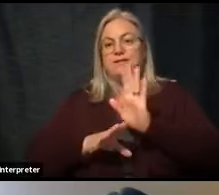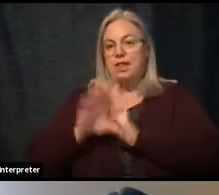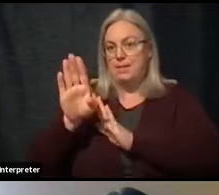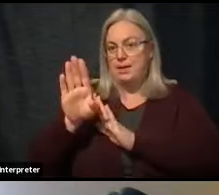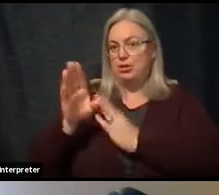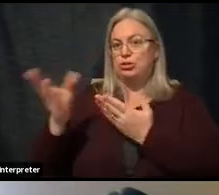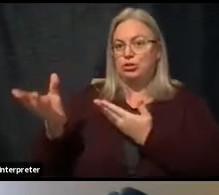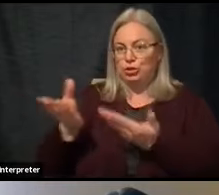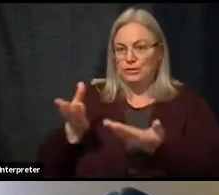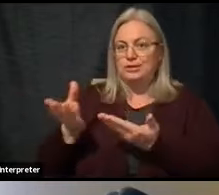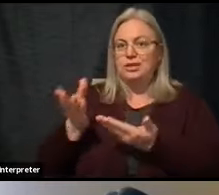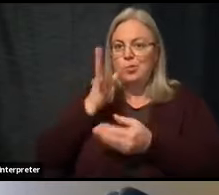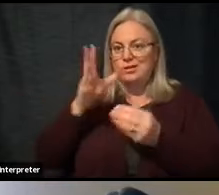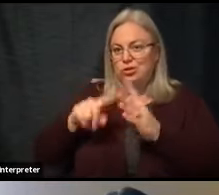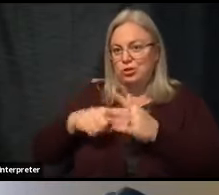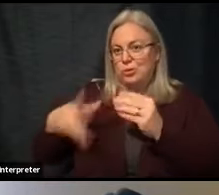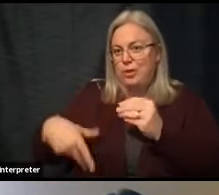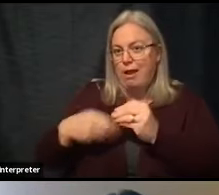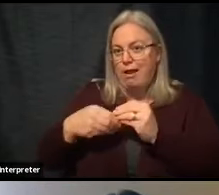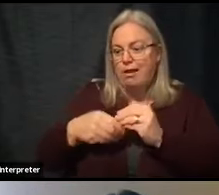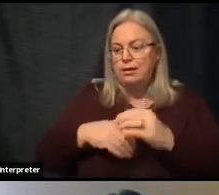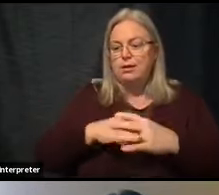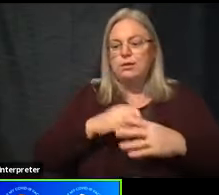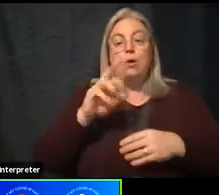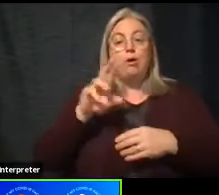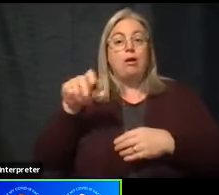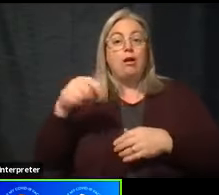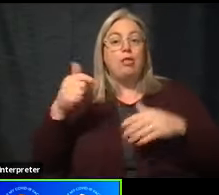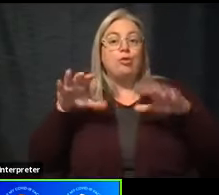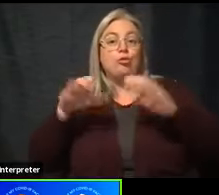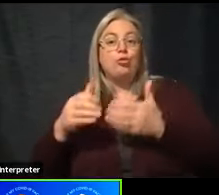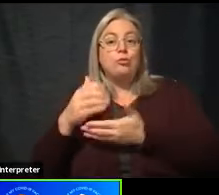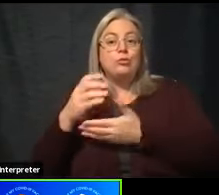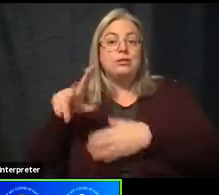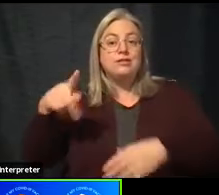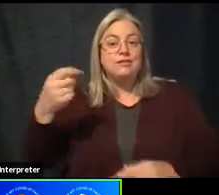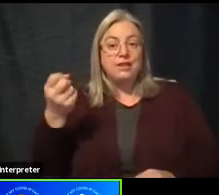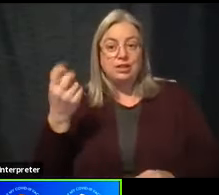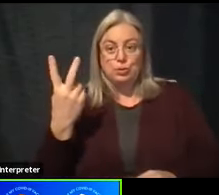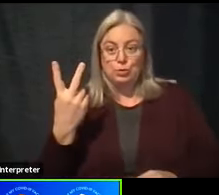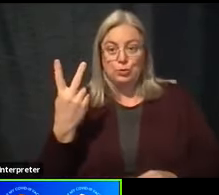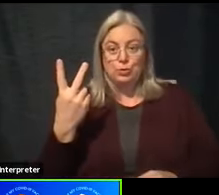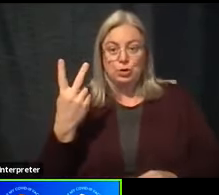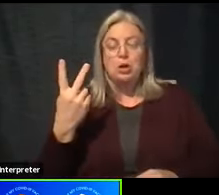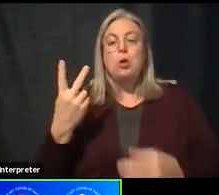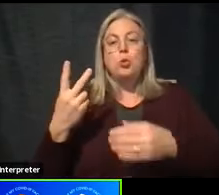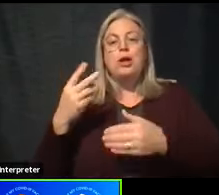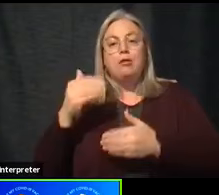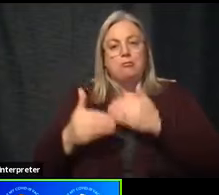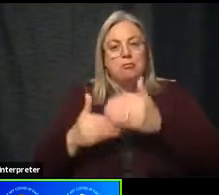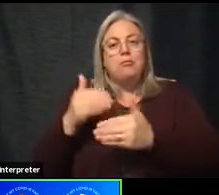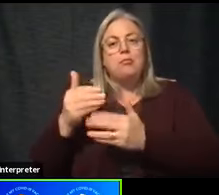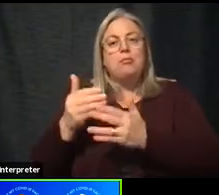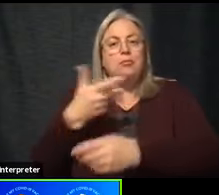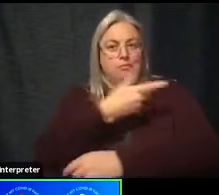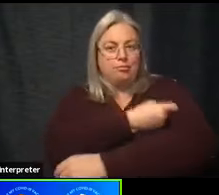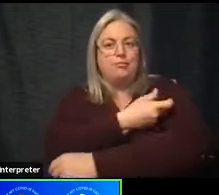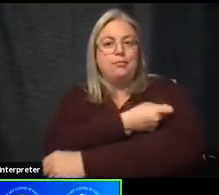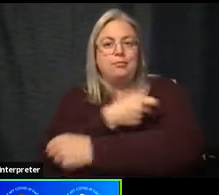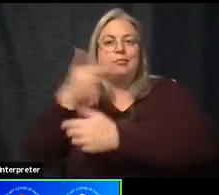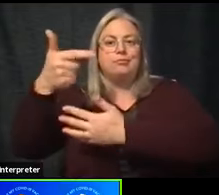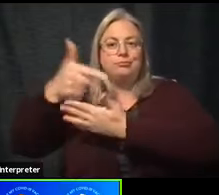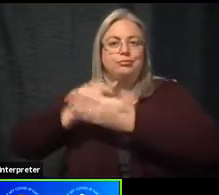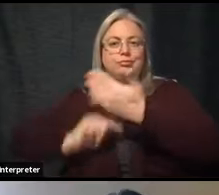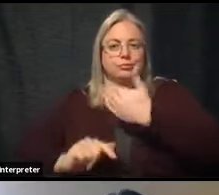um, uh, other groups that are in, uh, phase two, uh, that, uh, we can move through. So, um, again, um,